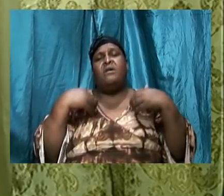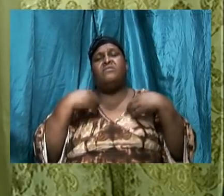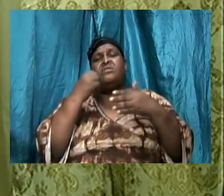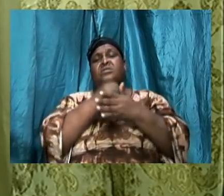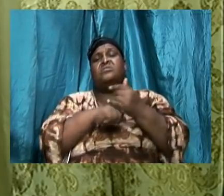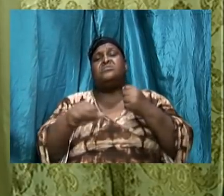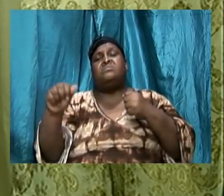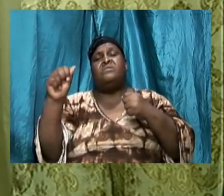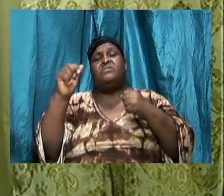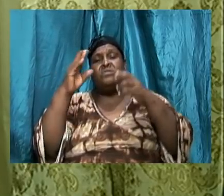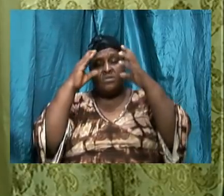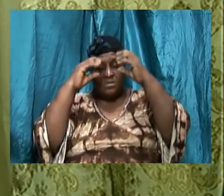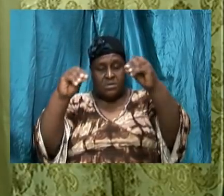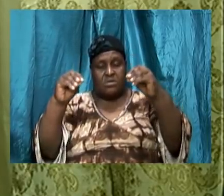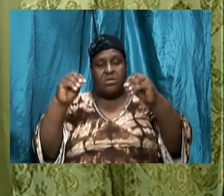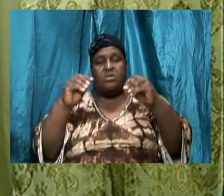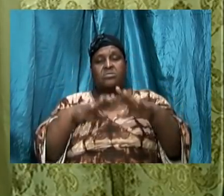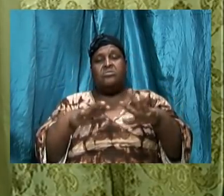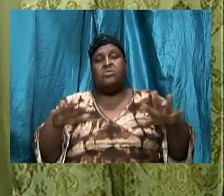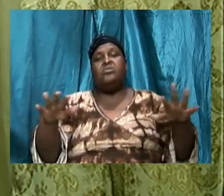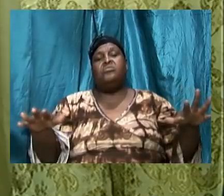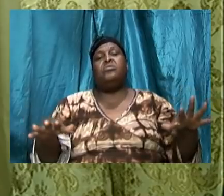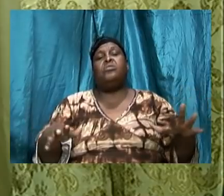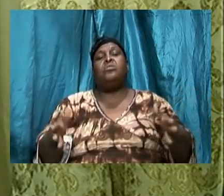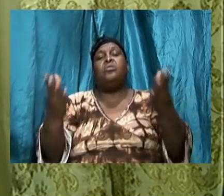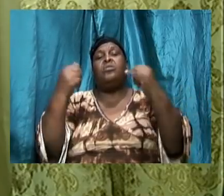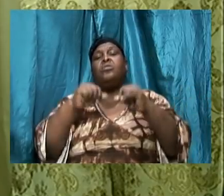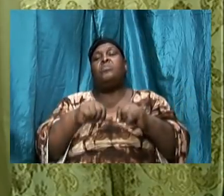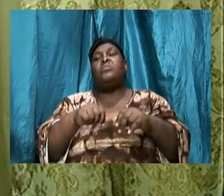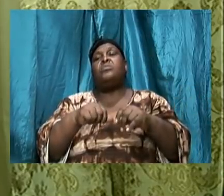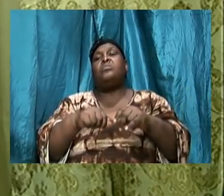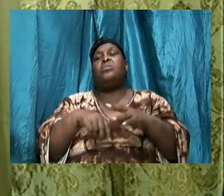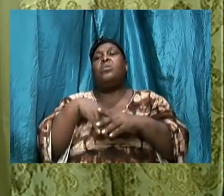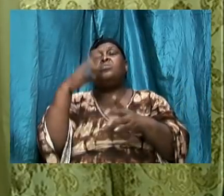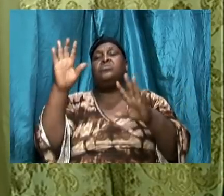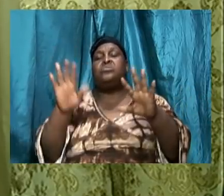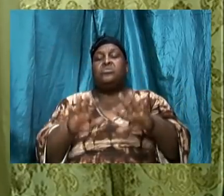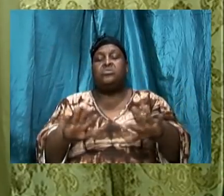school students coming out to Sunday school